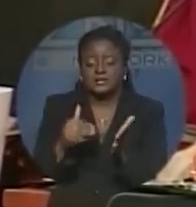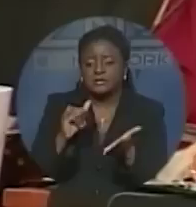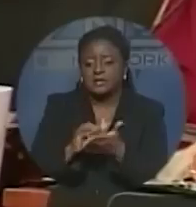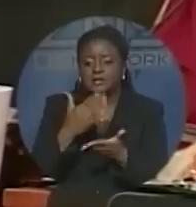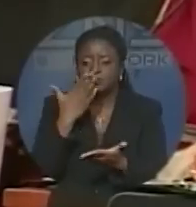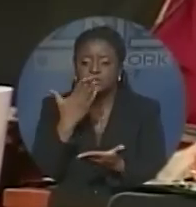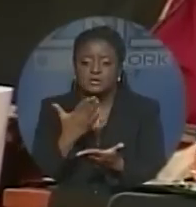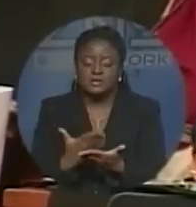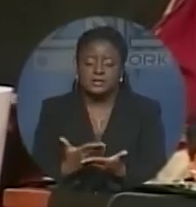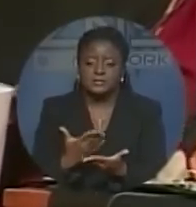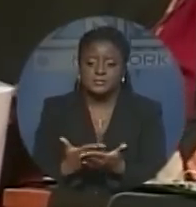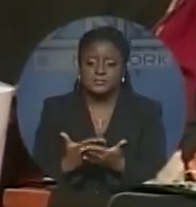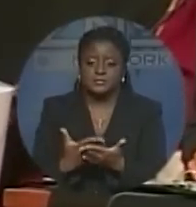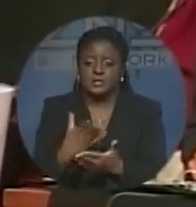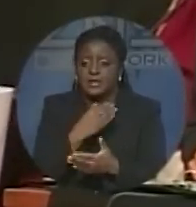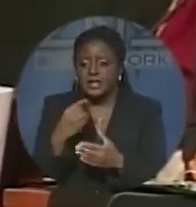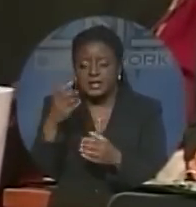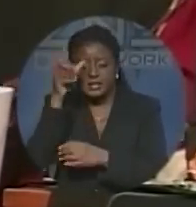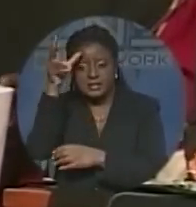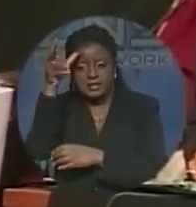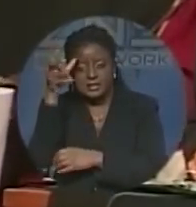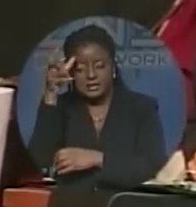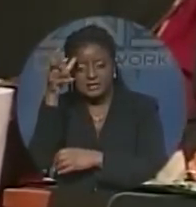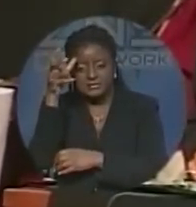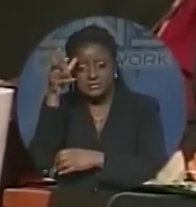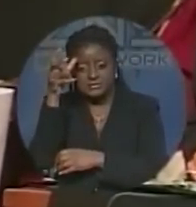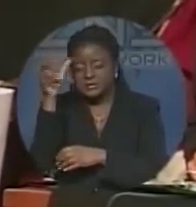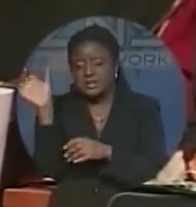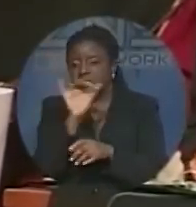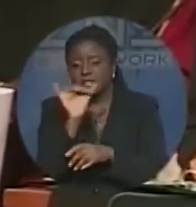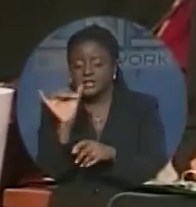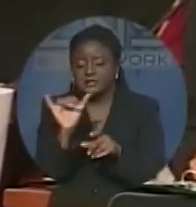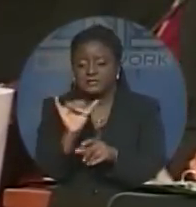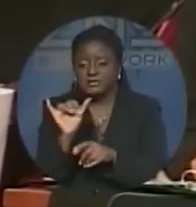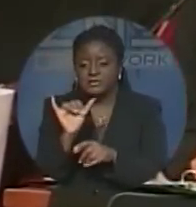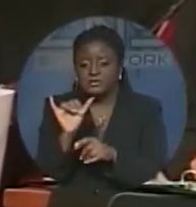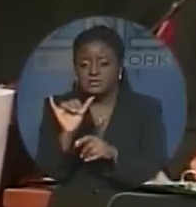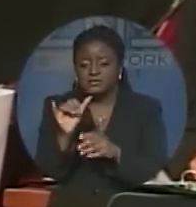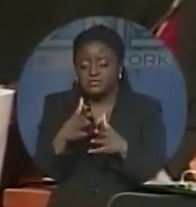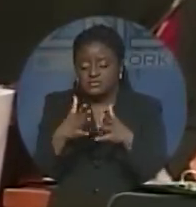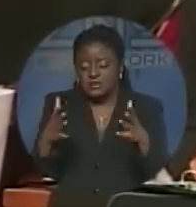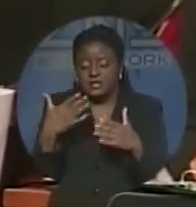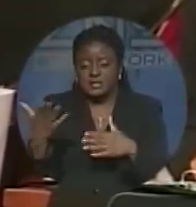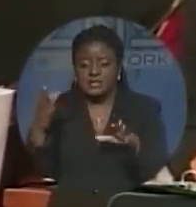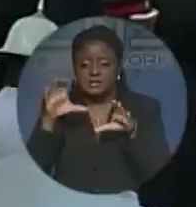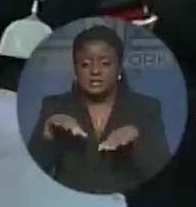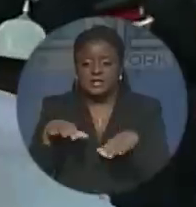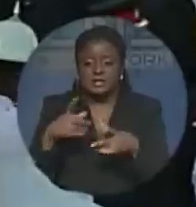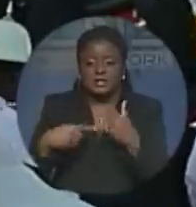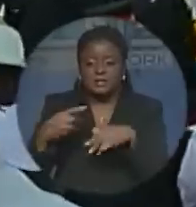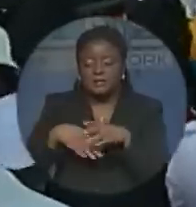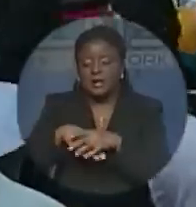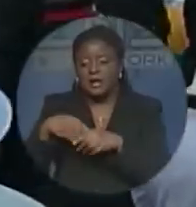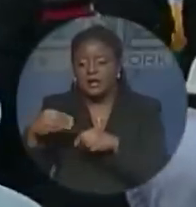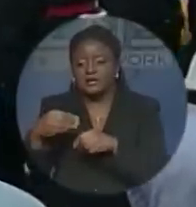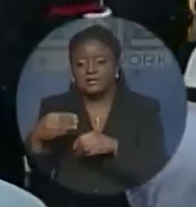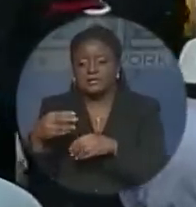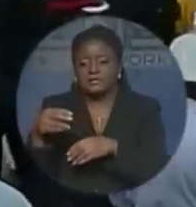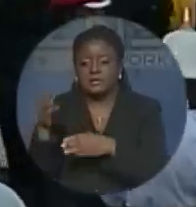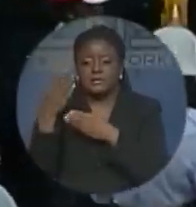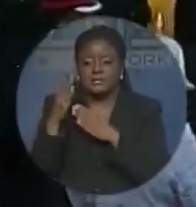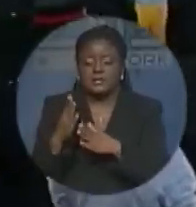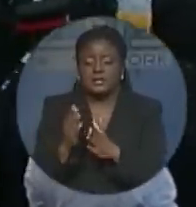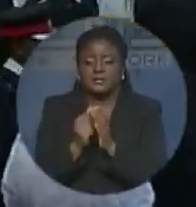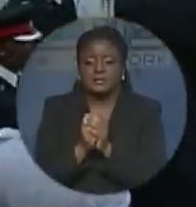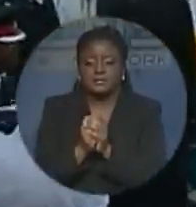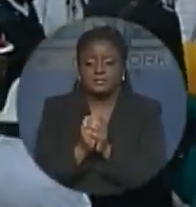good and even great things can come out of the Bahamian Nazareth. Sir Arthur added